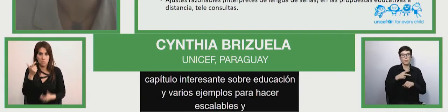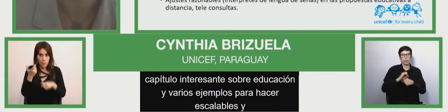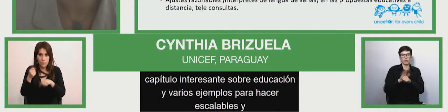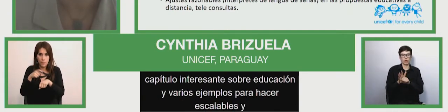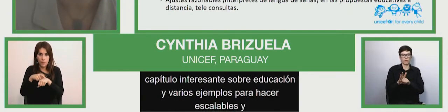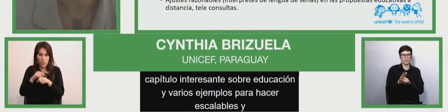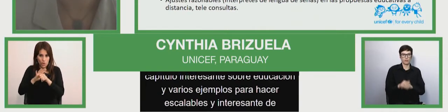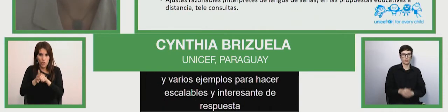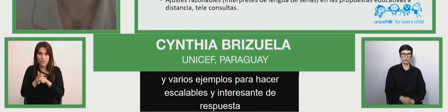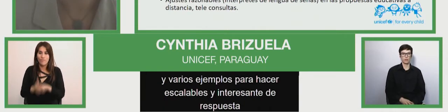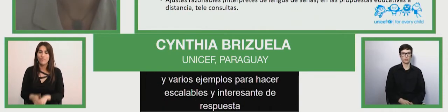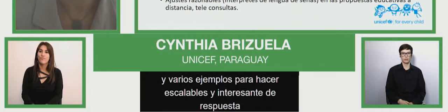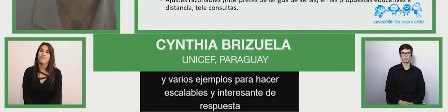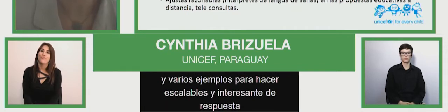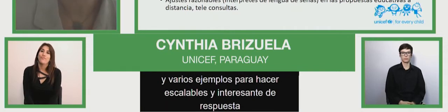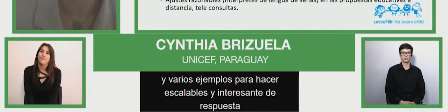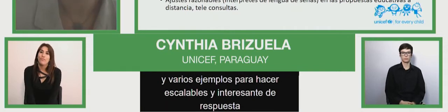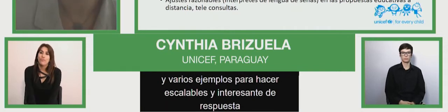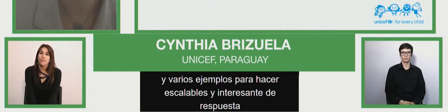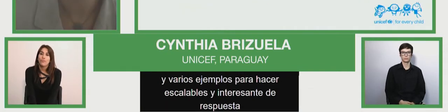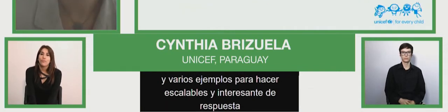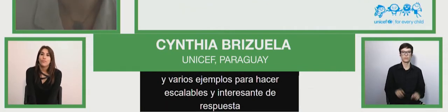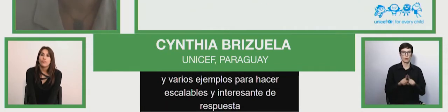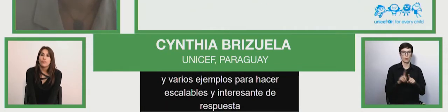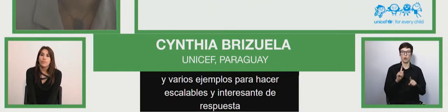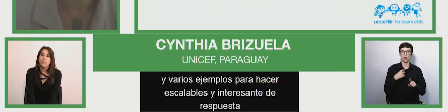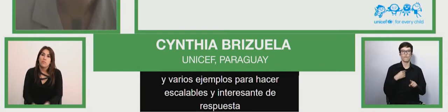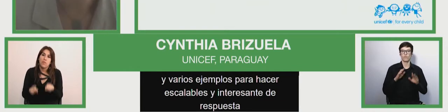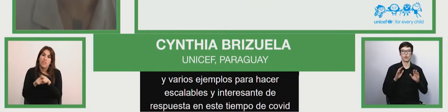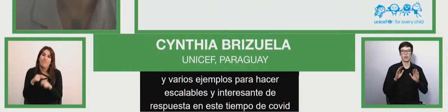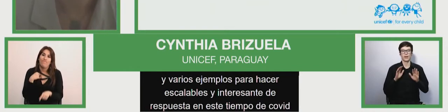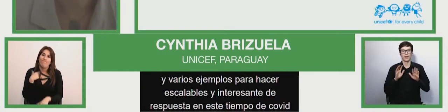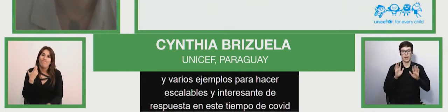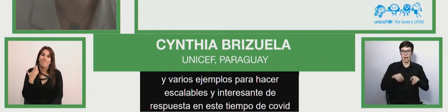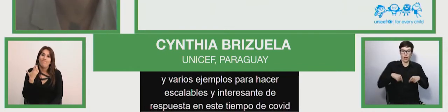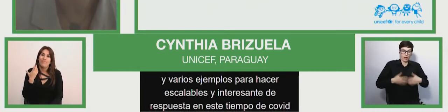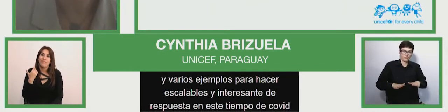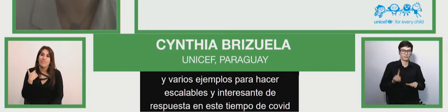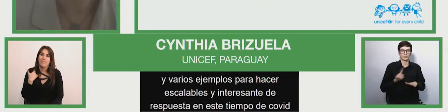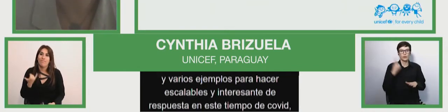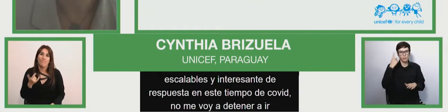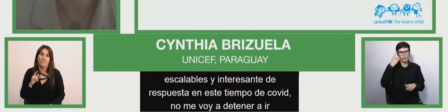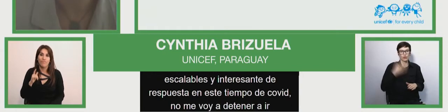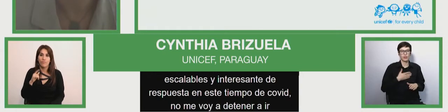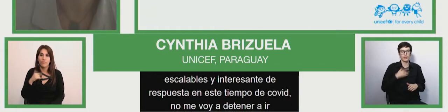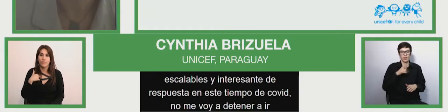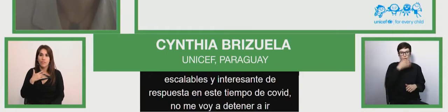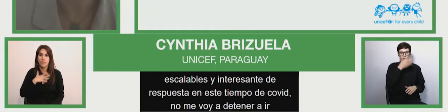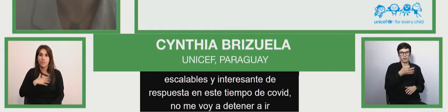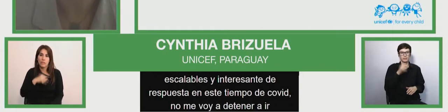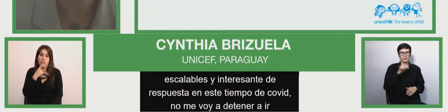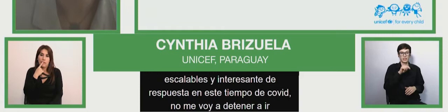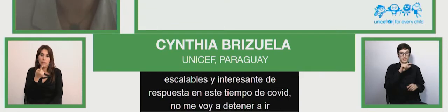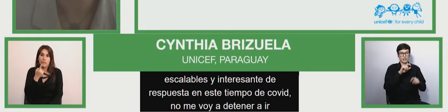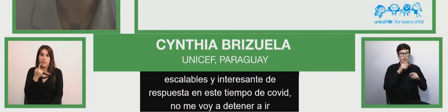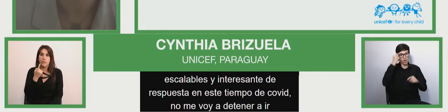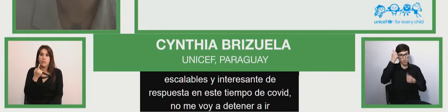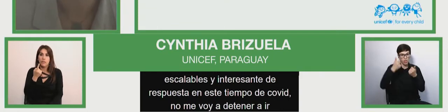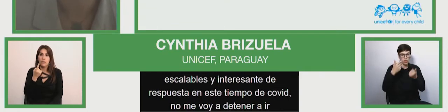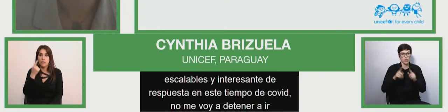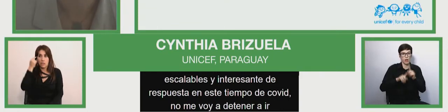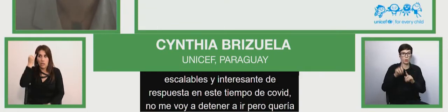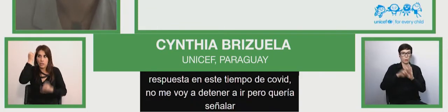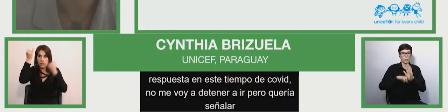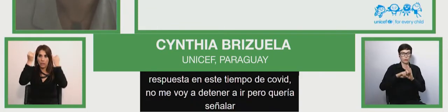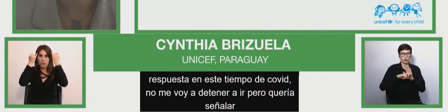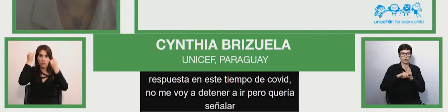but i would want to point out this underlines these initiatives at the which are the original